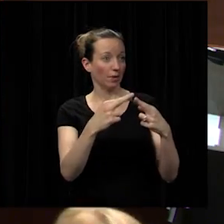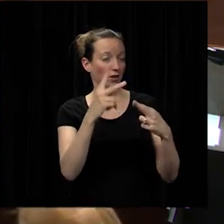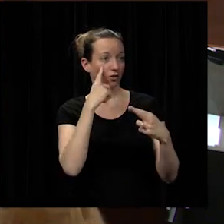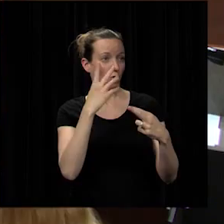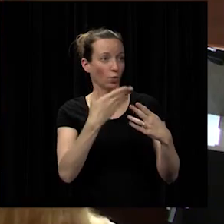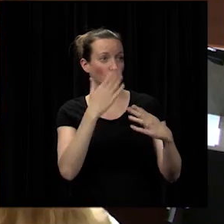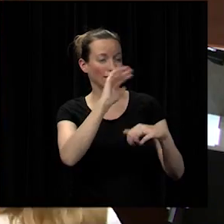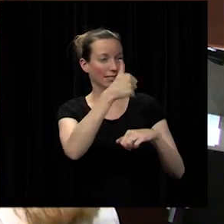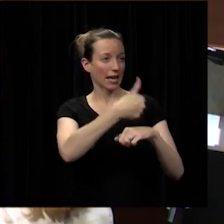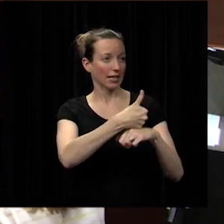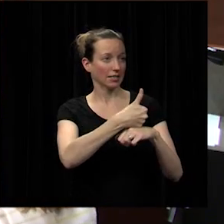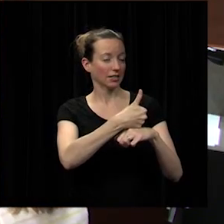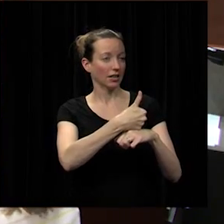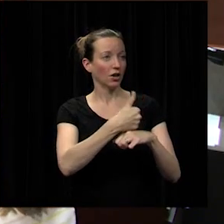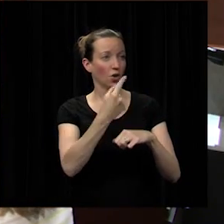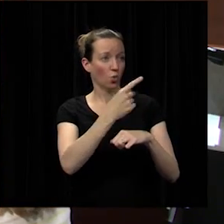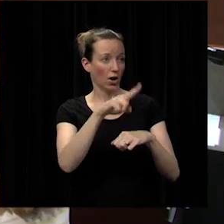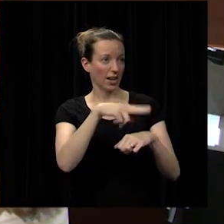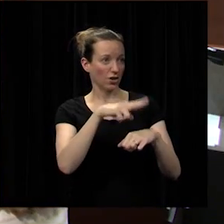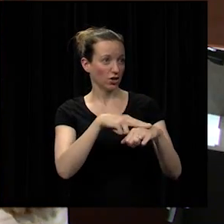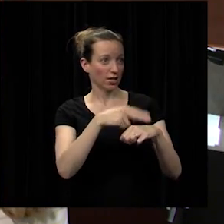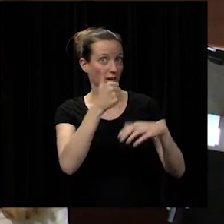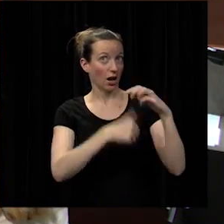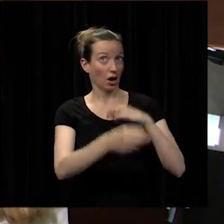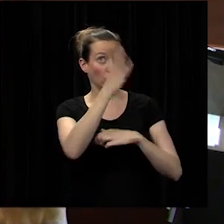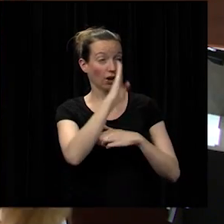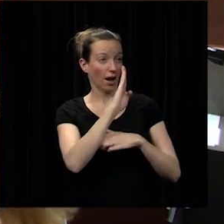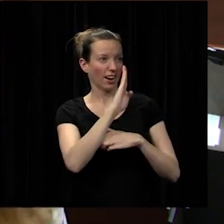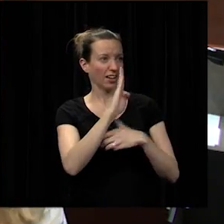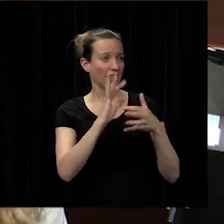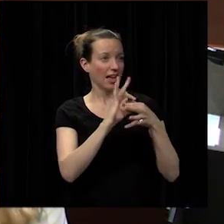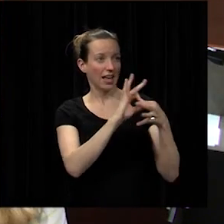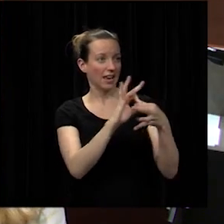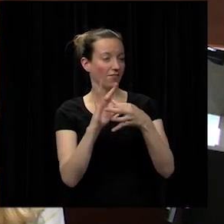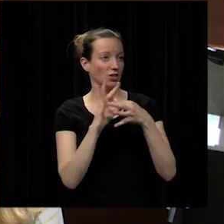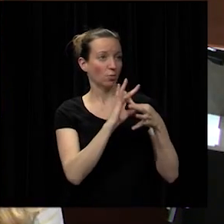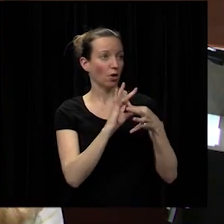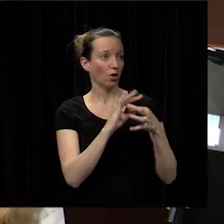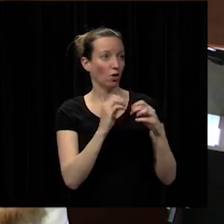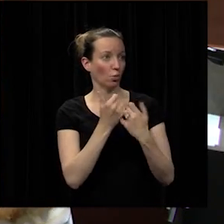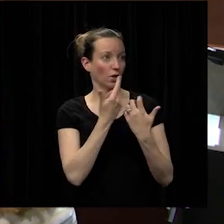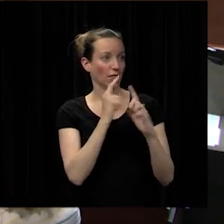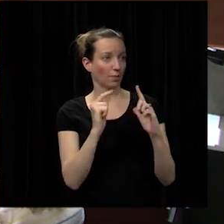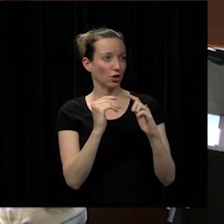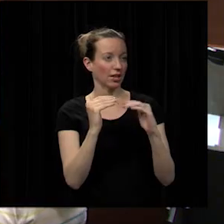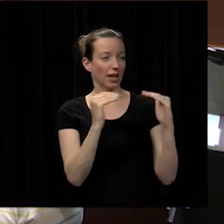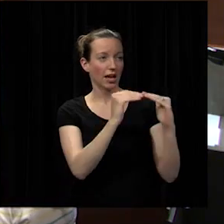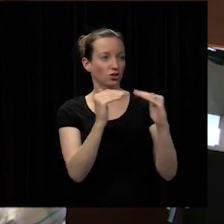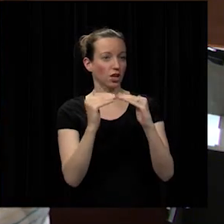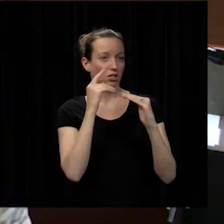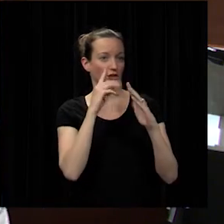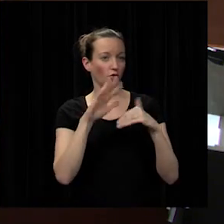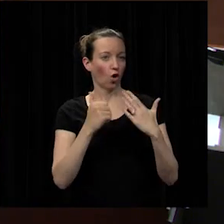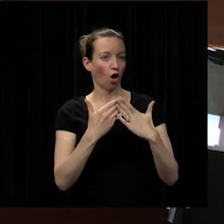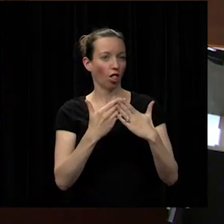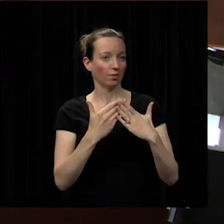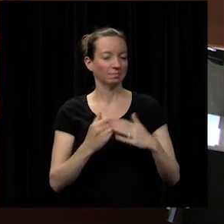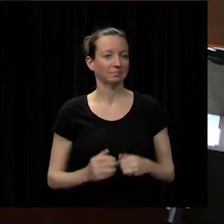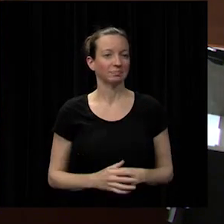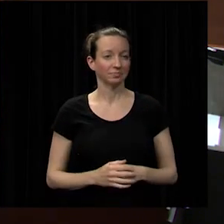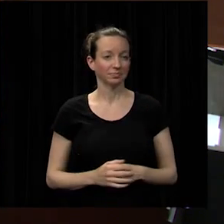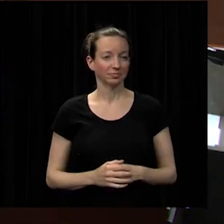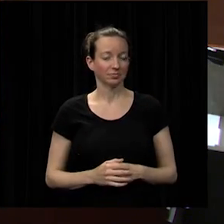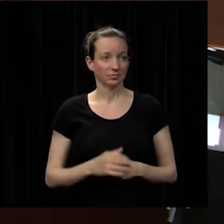republic for which it stands one nation under god indivisible with liberty and justice for all